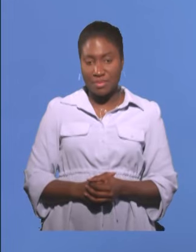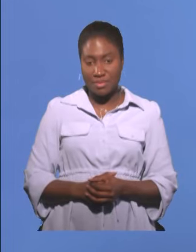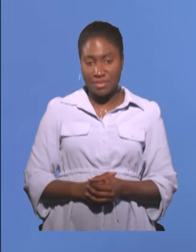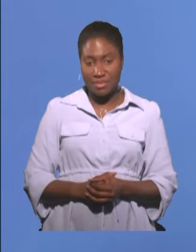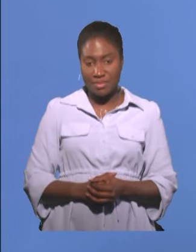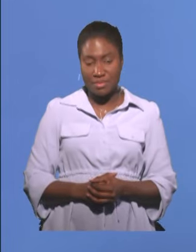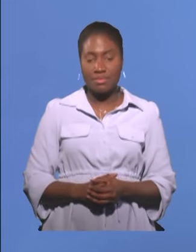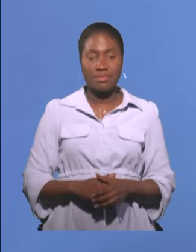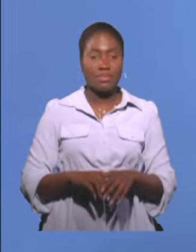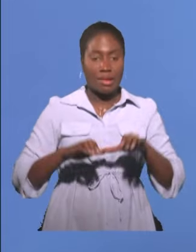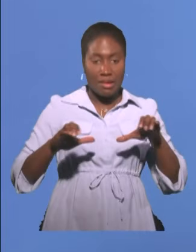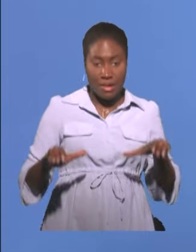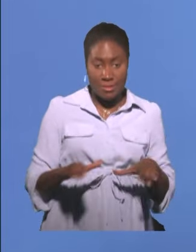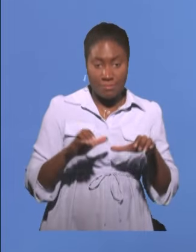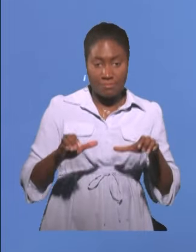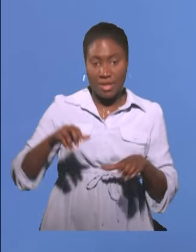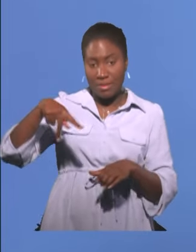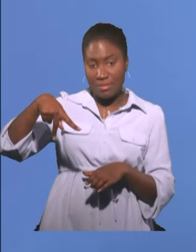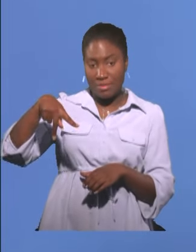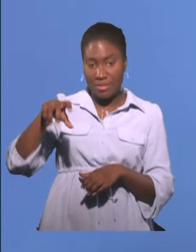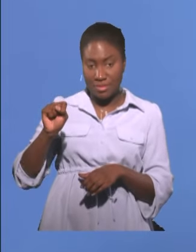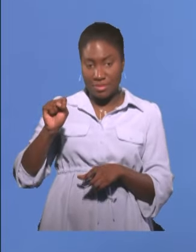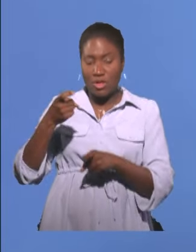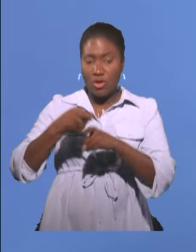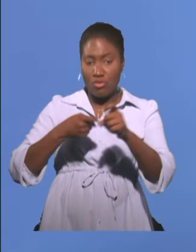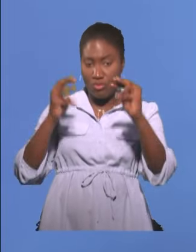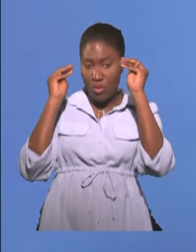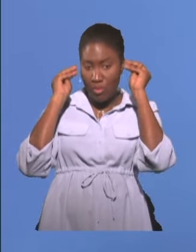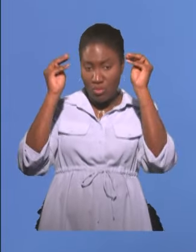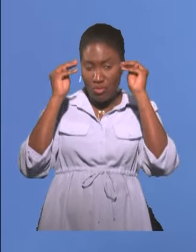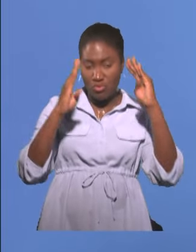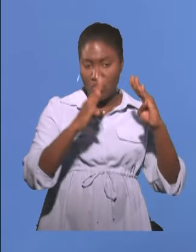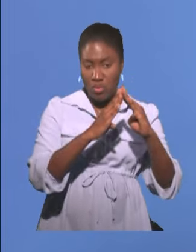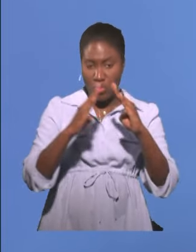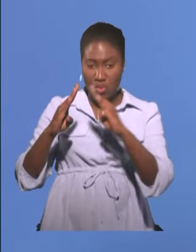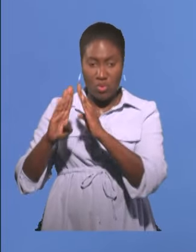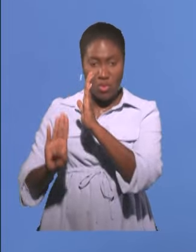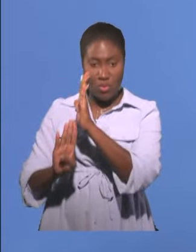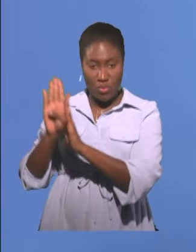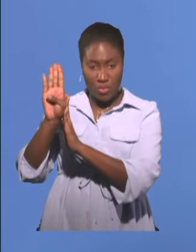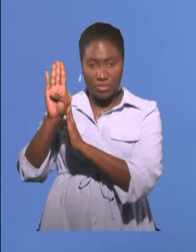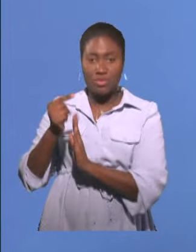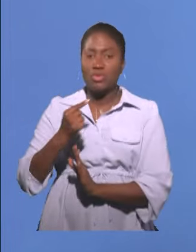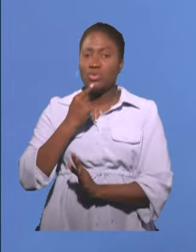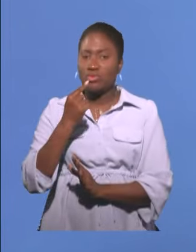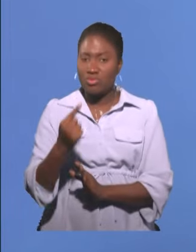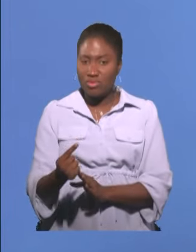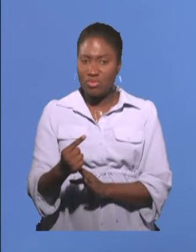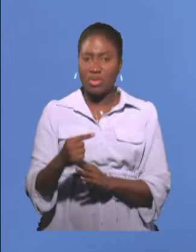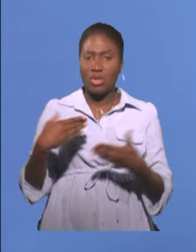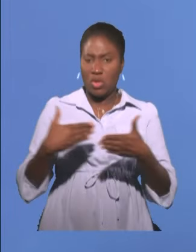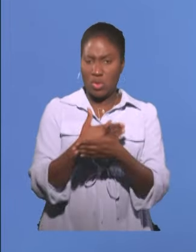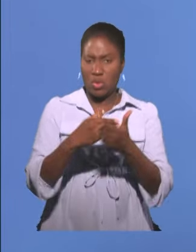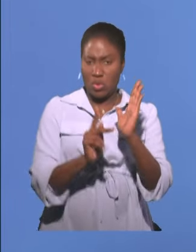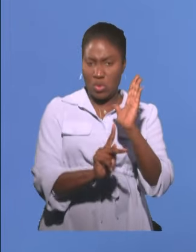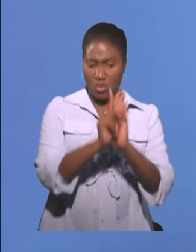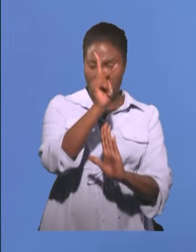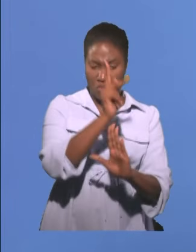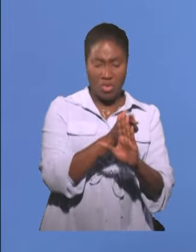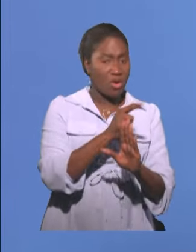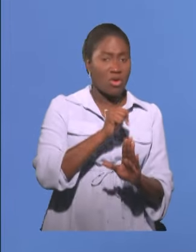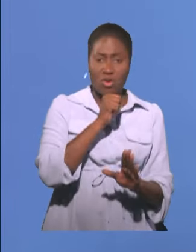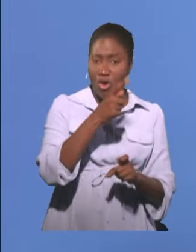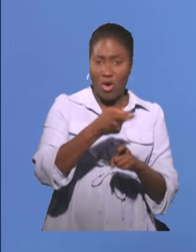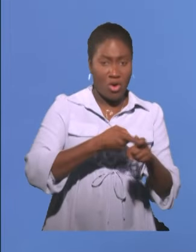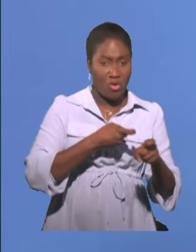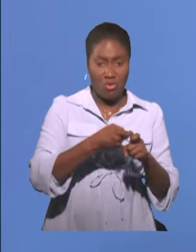Acting Permanent Secretary from the Ministry of Rural Development and Local Government says the Cut and Clear initiative was not a Cabinet directive, but one